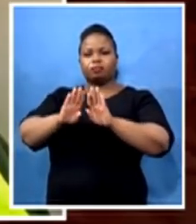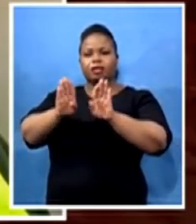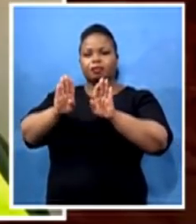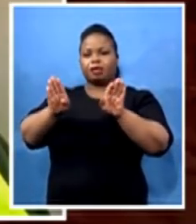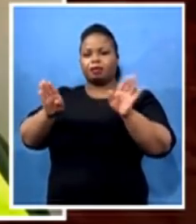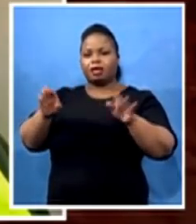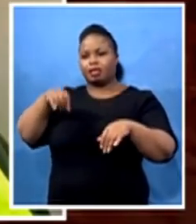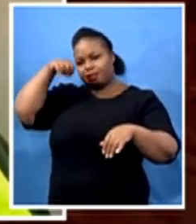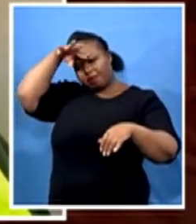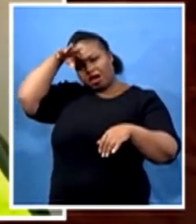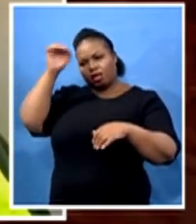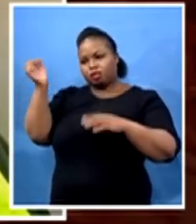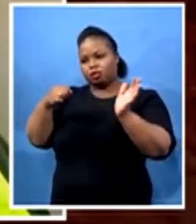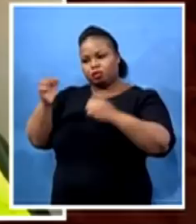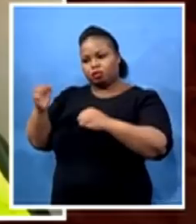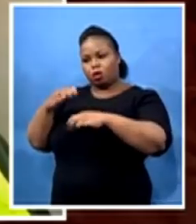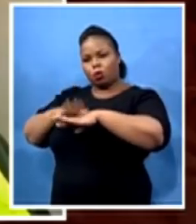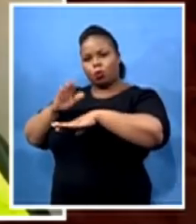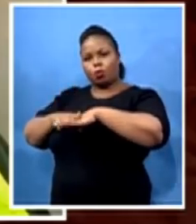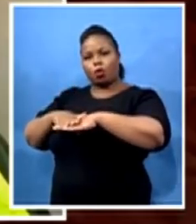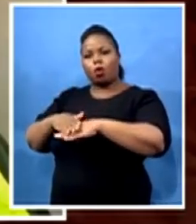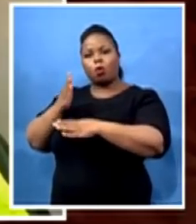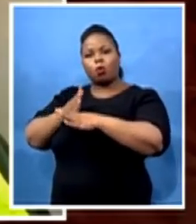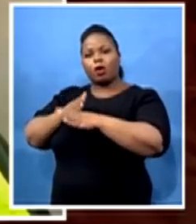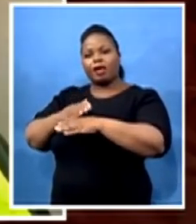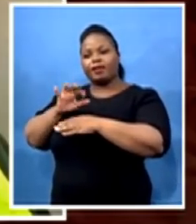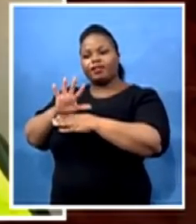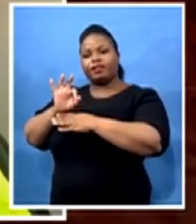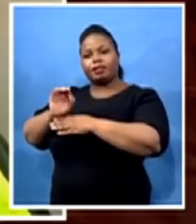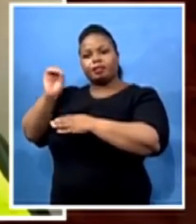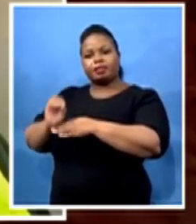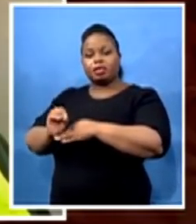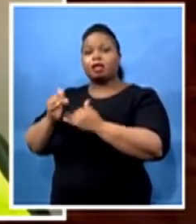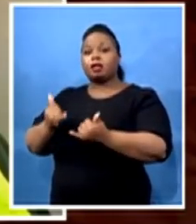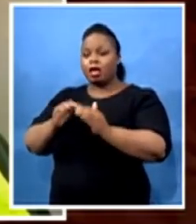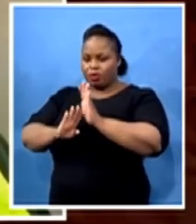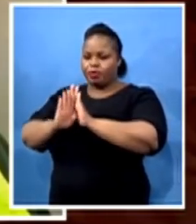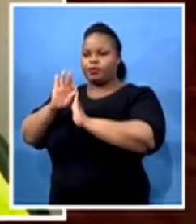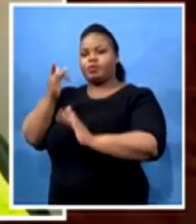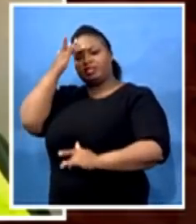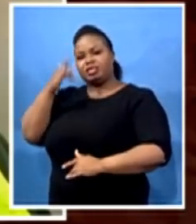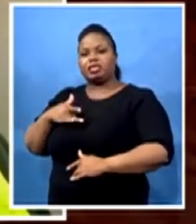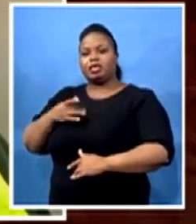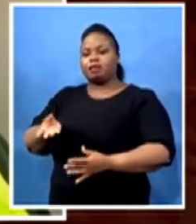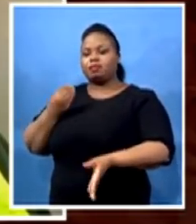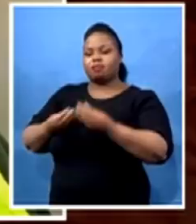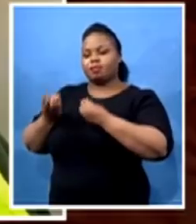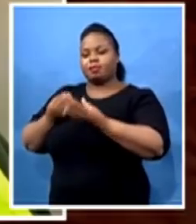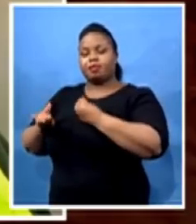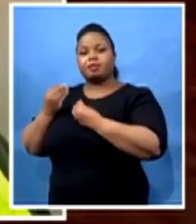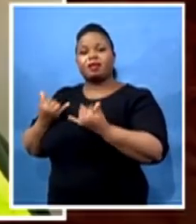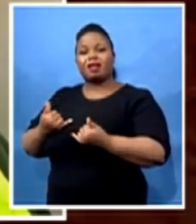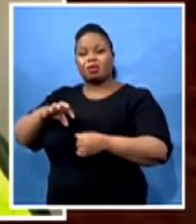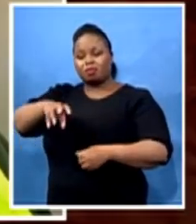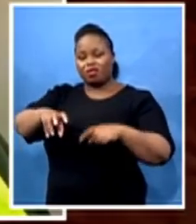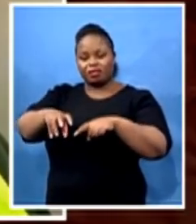our numbers increasing. We have been able to come up with a strategy. In this province, what we did was to say all the mining areas.